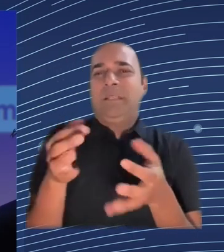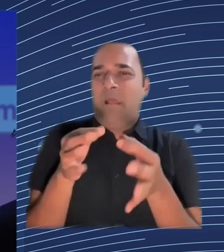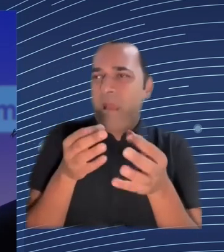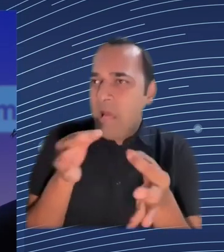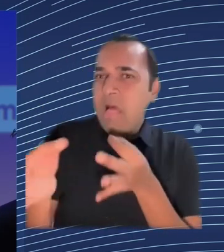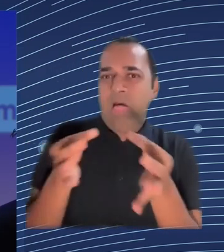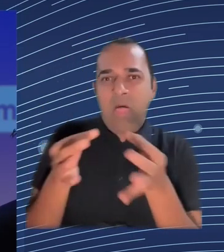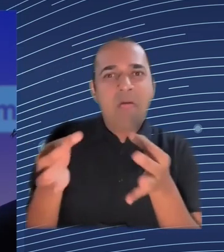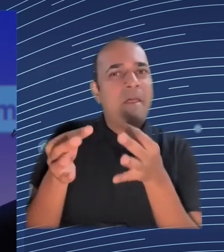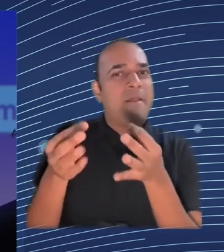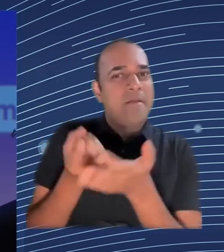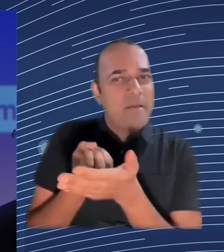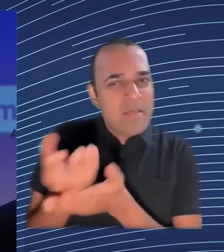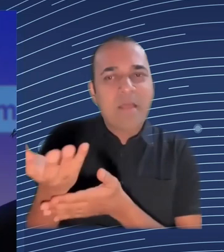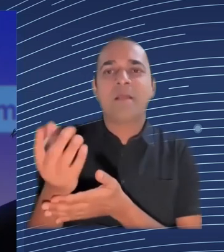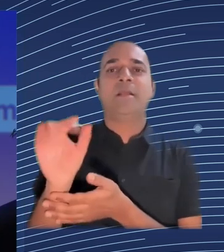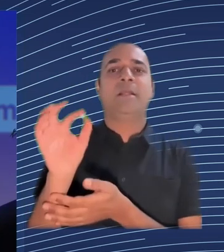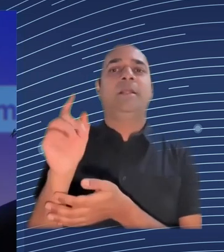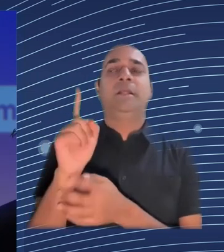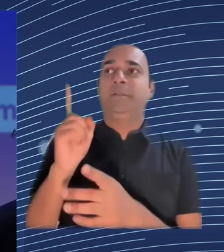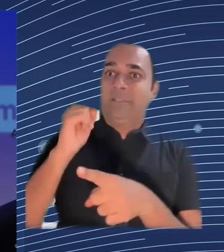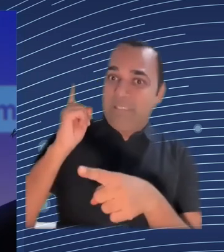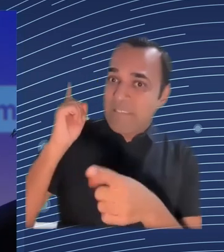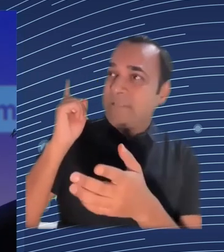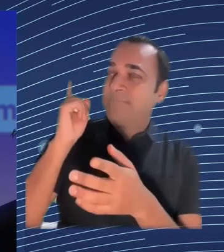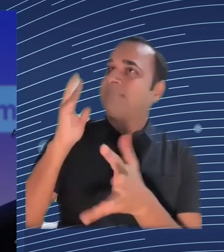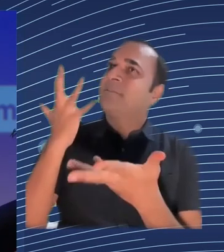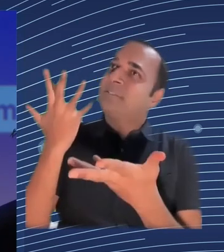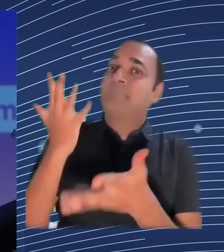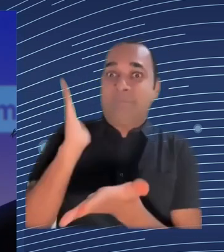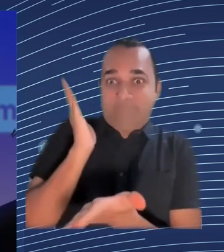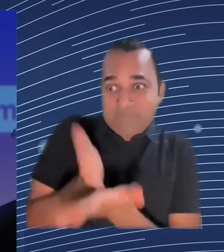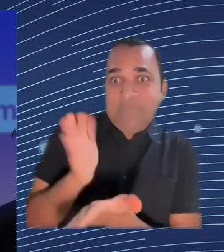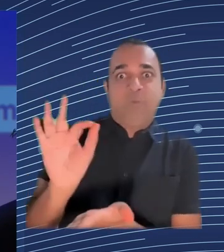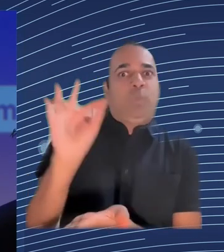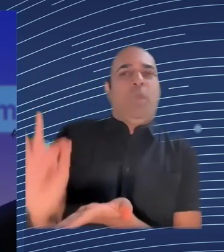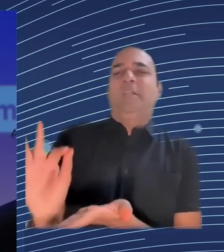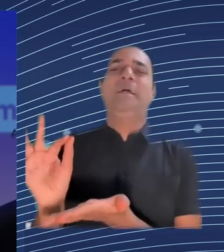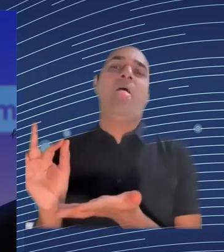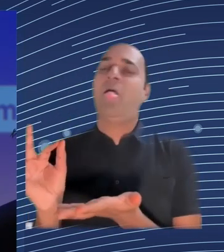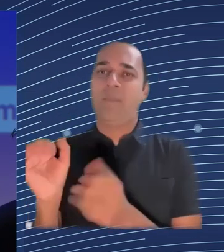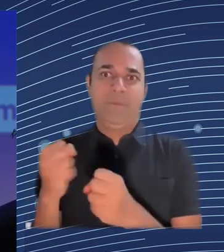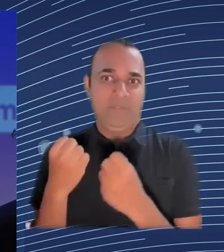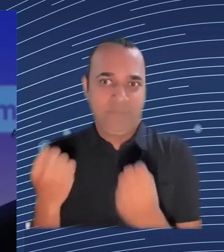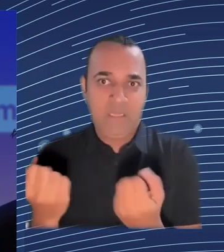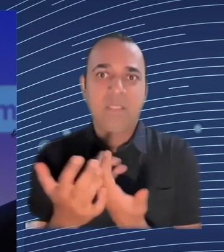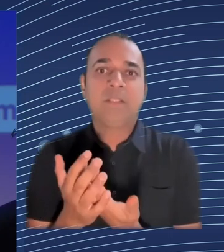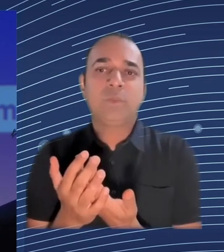explain the logic of that actually the literature we call it the right to an explanation